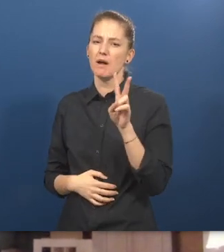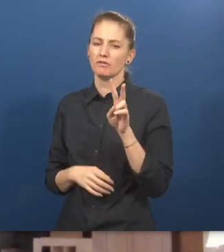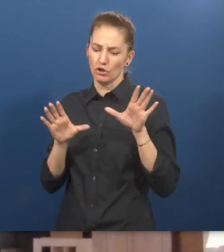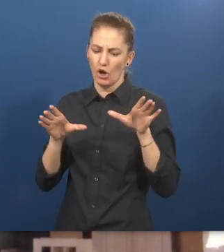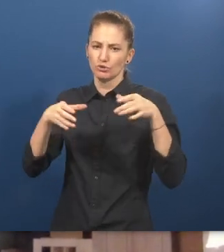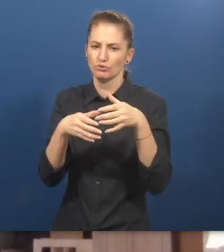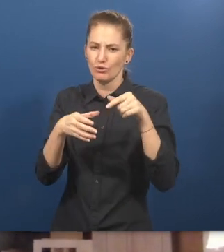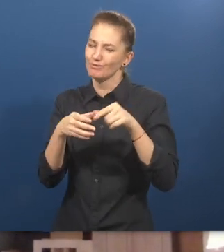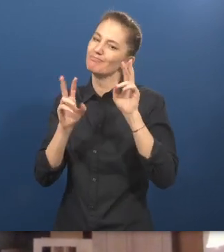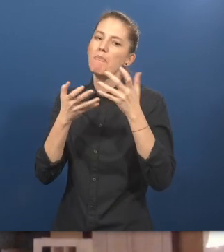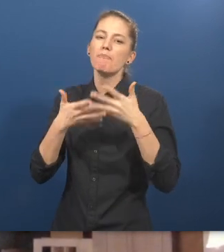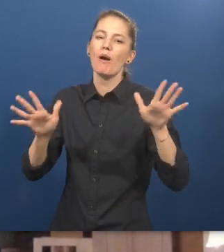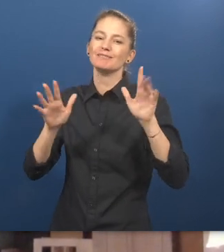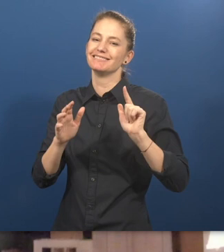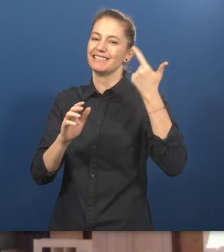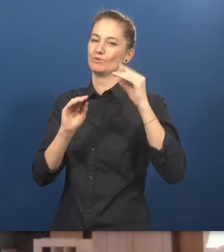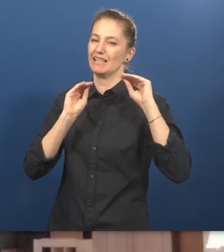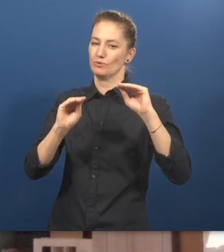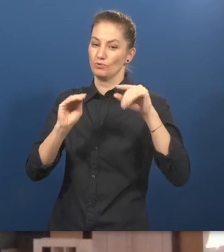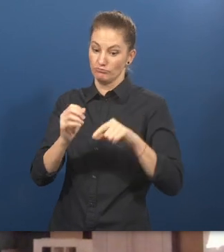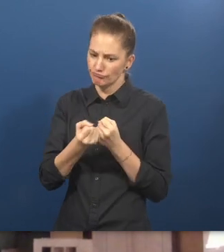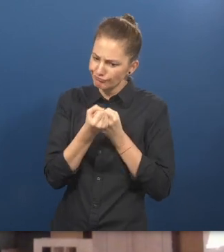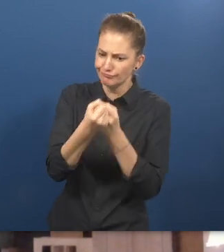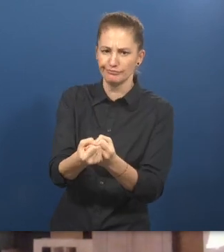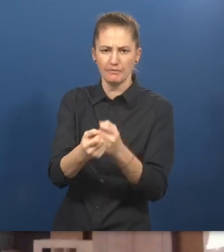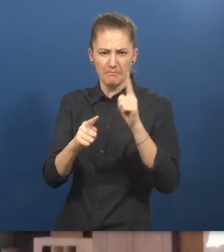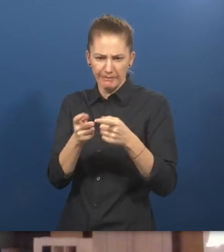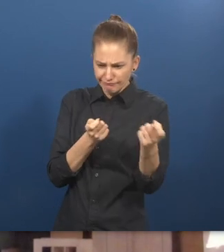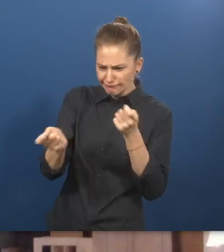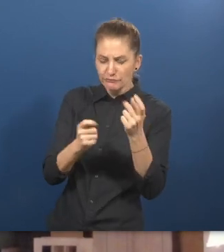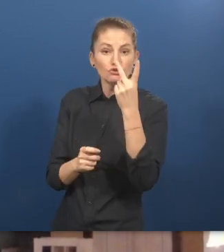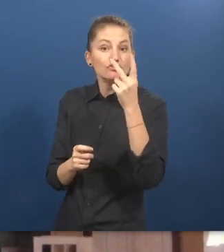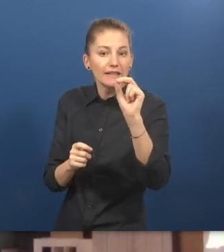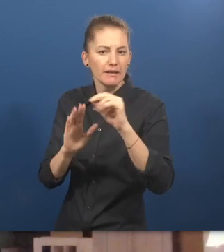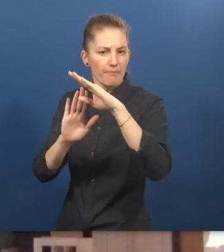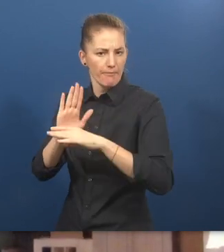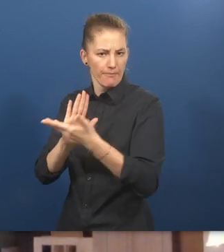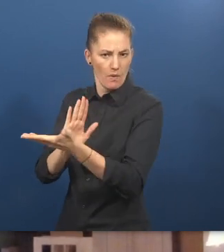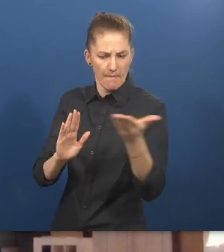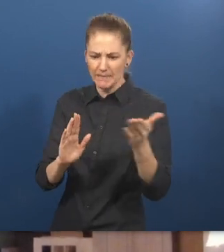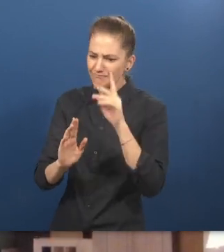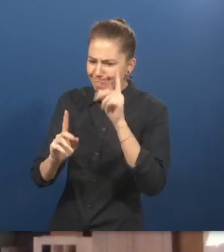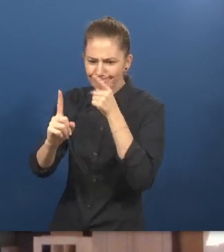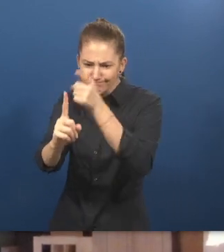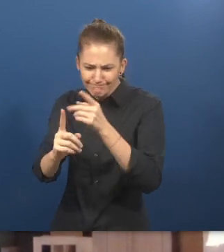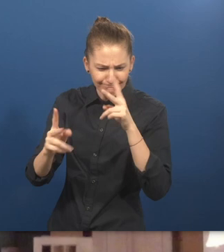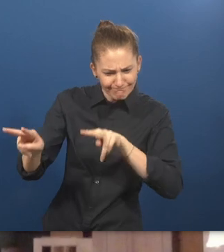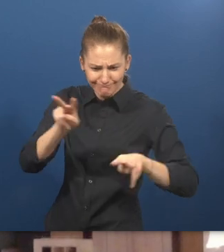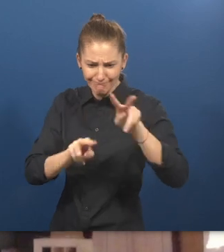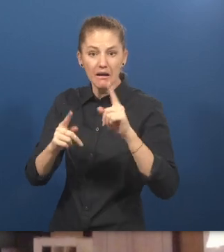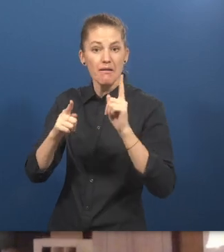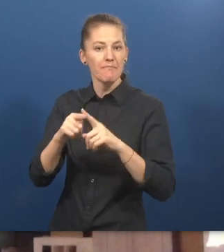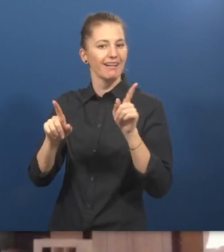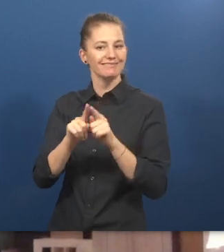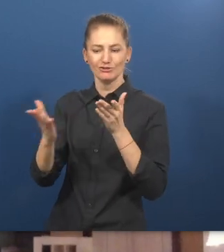and Post-Secondary Education Consortium supports and coordinates these 20 programs to unify missions and service commonalities